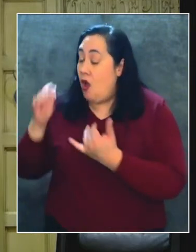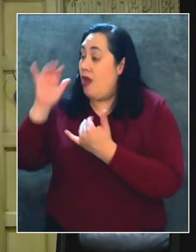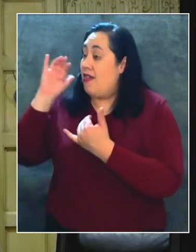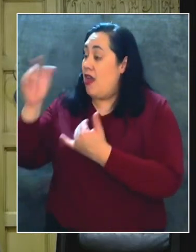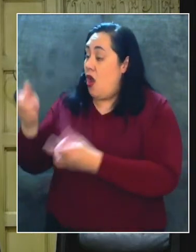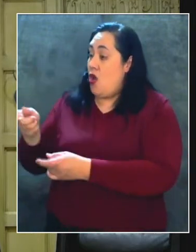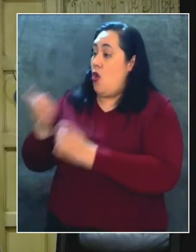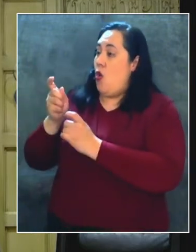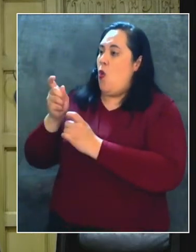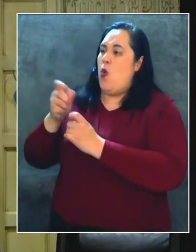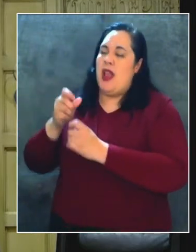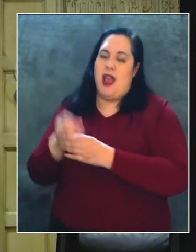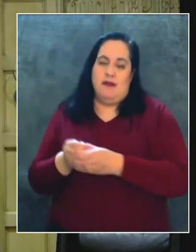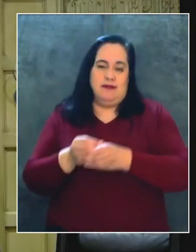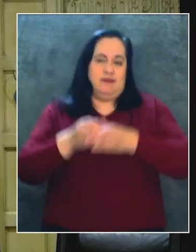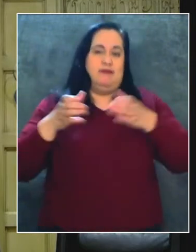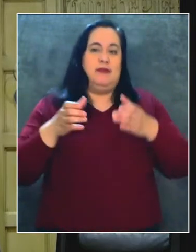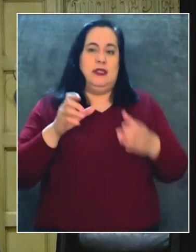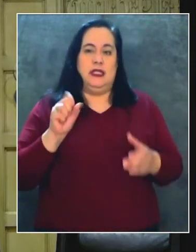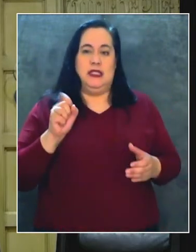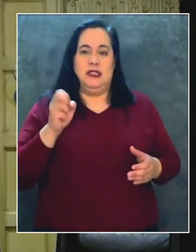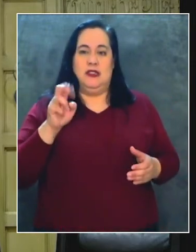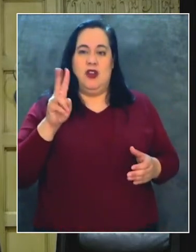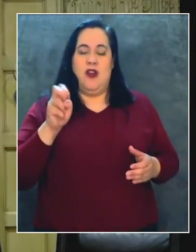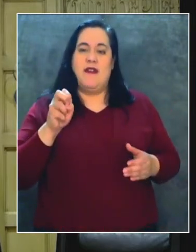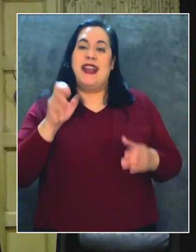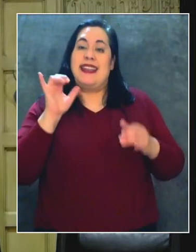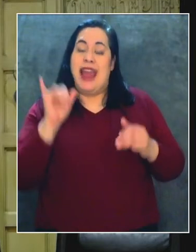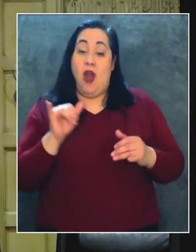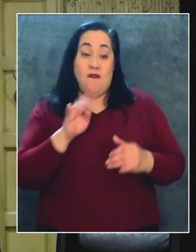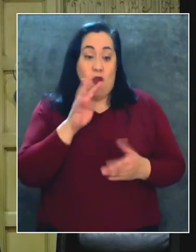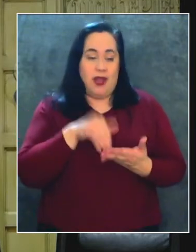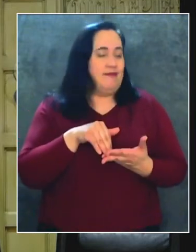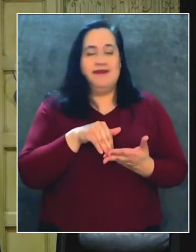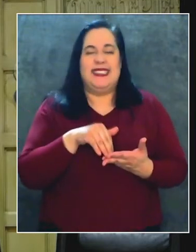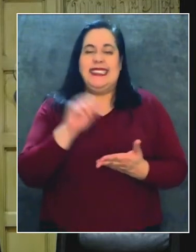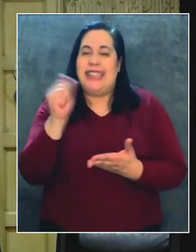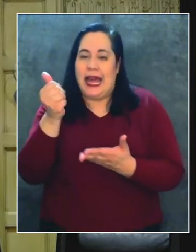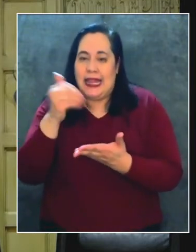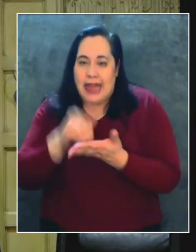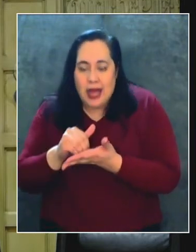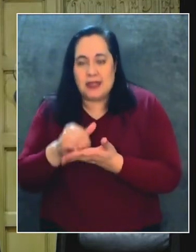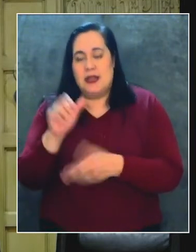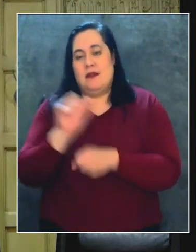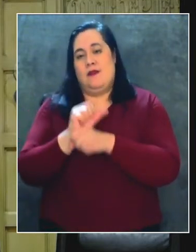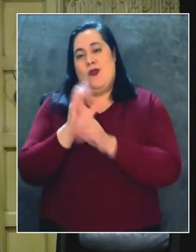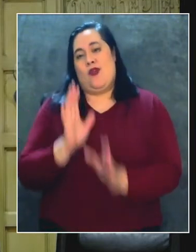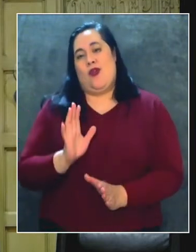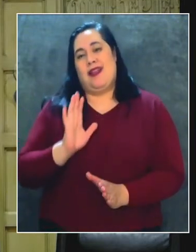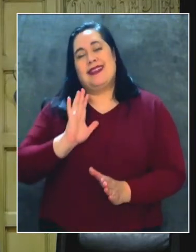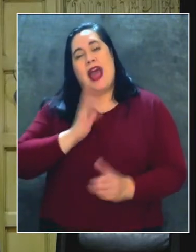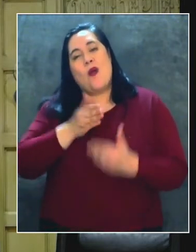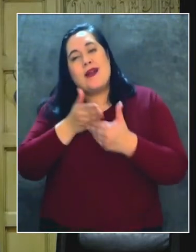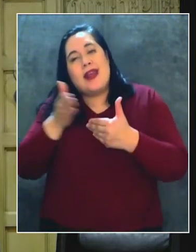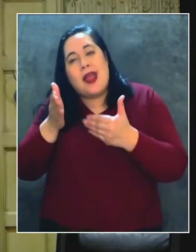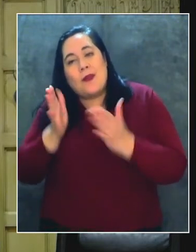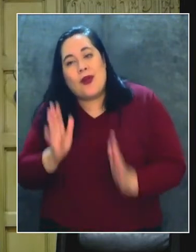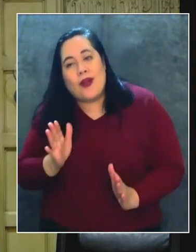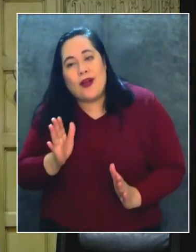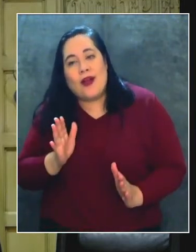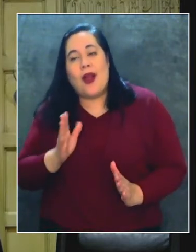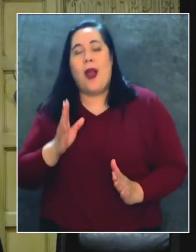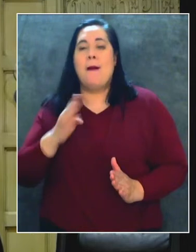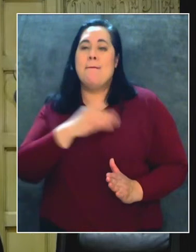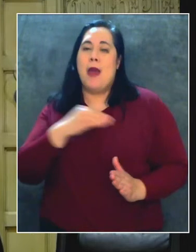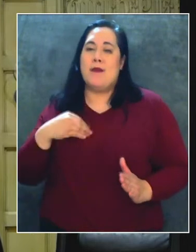ayudar a 10,000 trabajadores, 10,000 de nuestros vecinos, 10,000 de